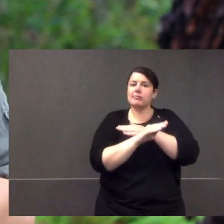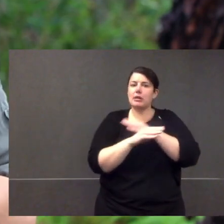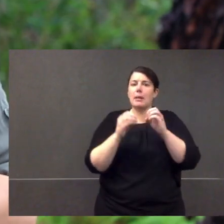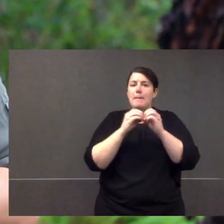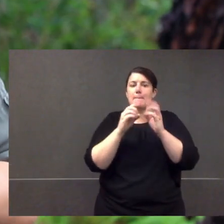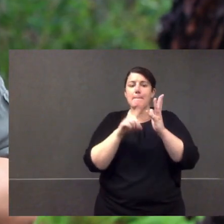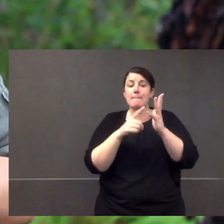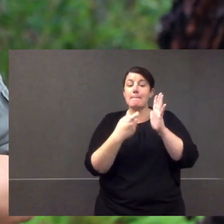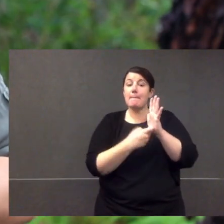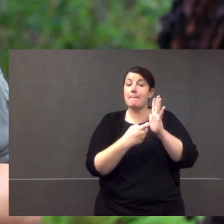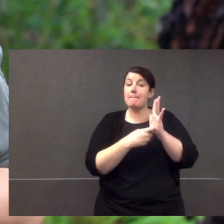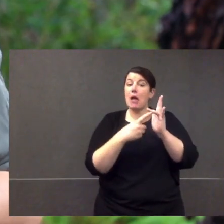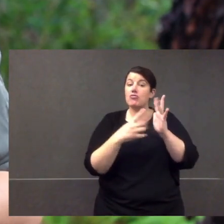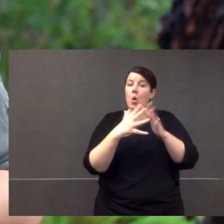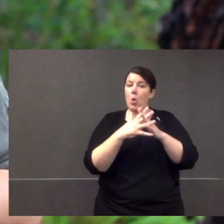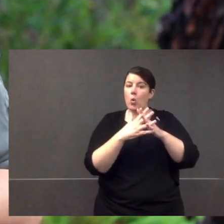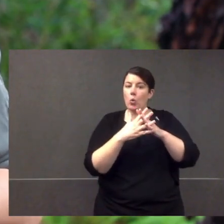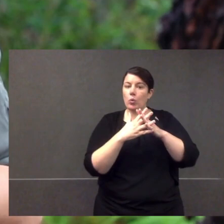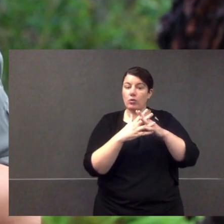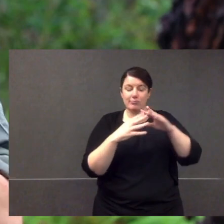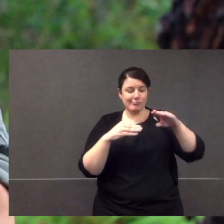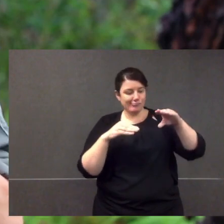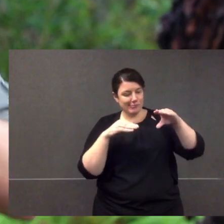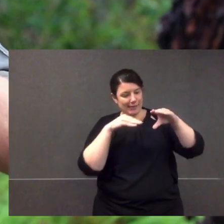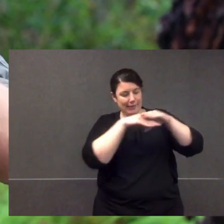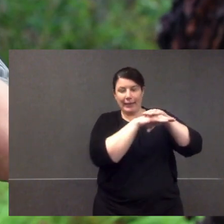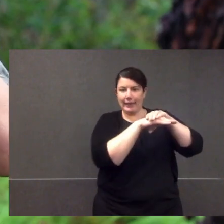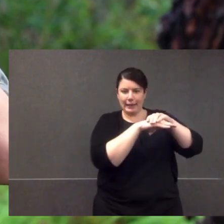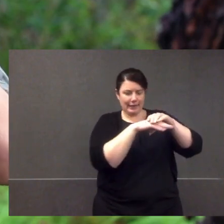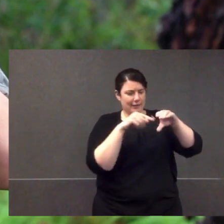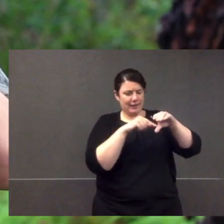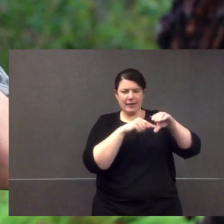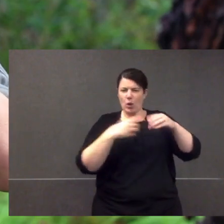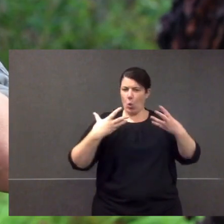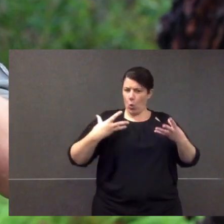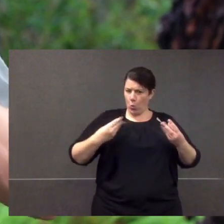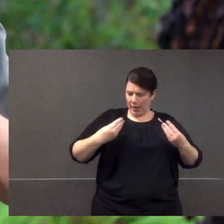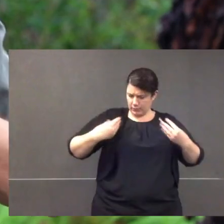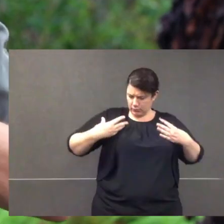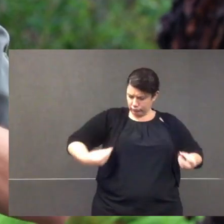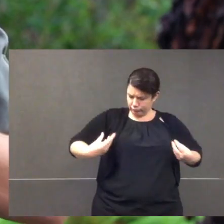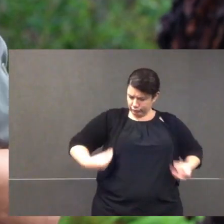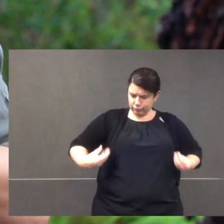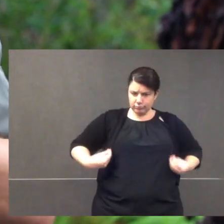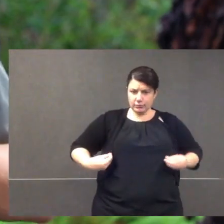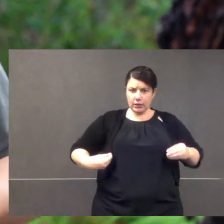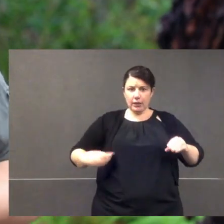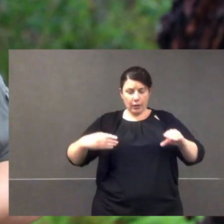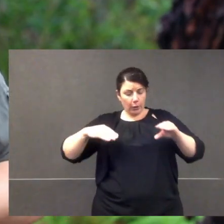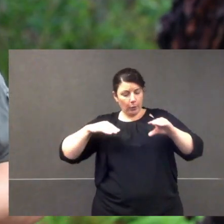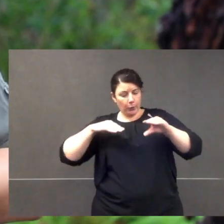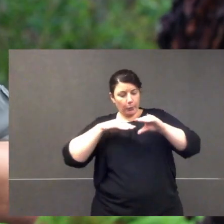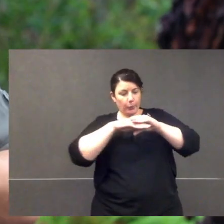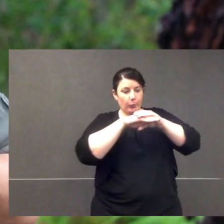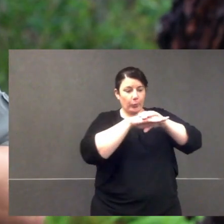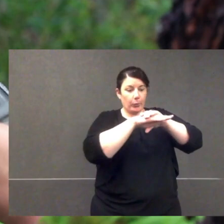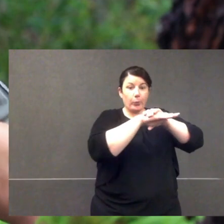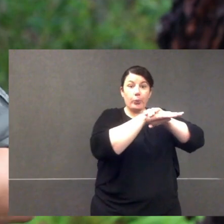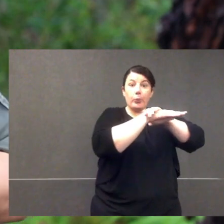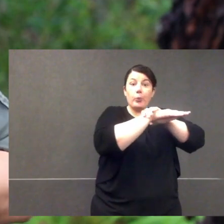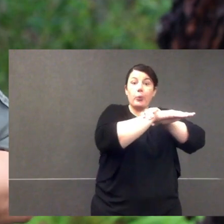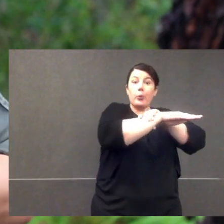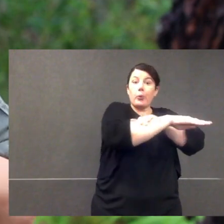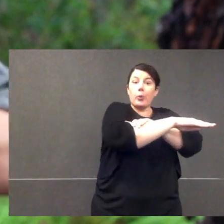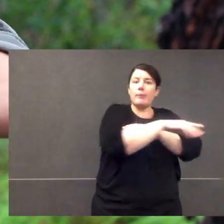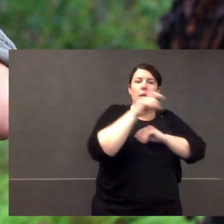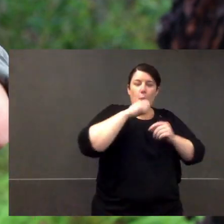very short, and they go into hidden burrows. And when they go in the burrow, it's a very narrow opening. Because their fur's wet, even though they're waterproof,